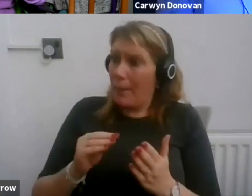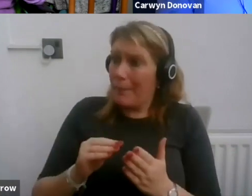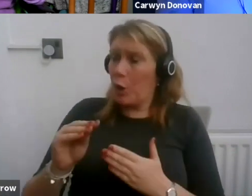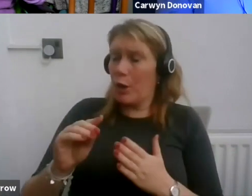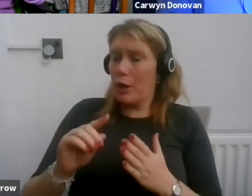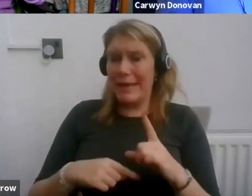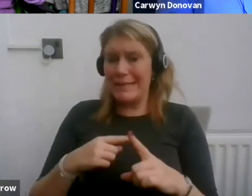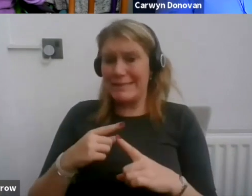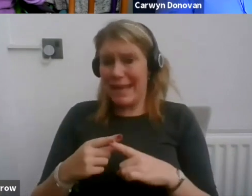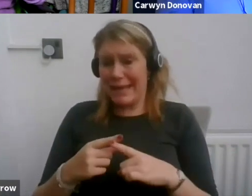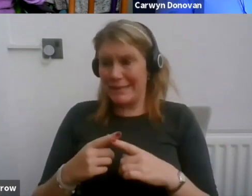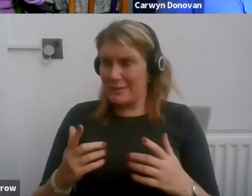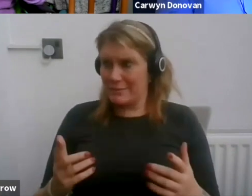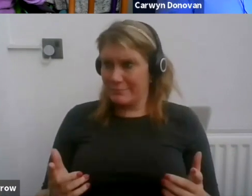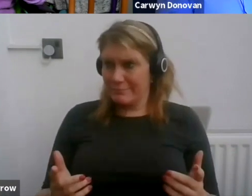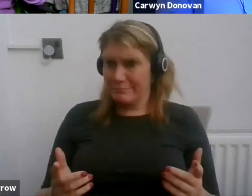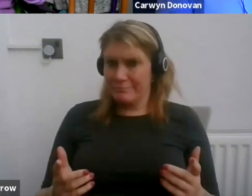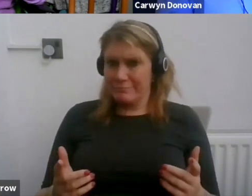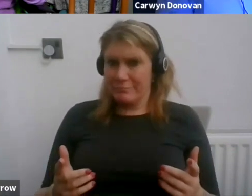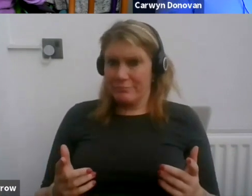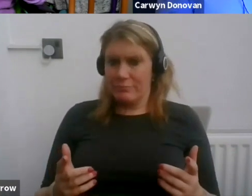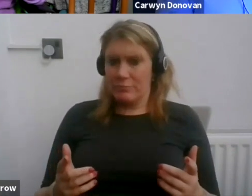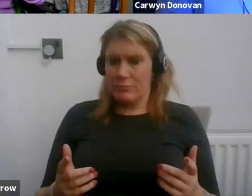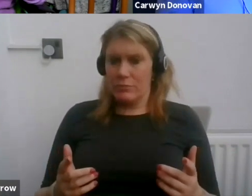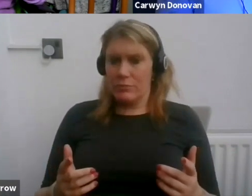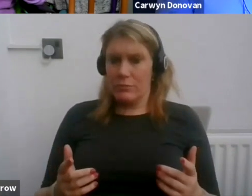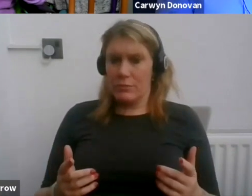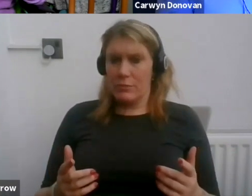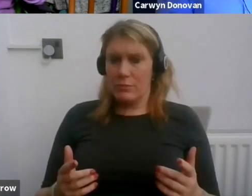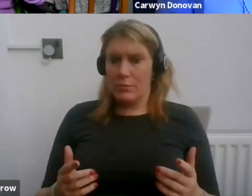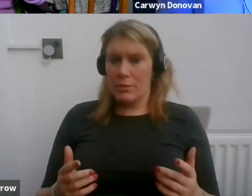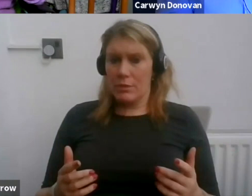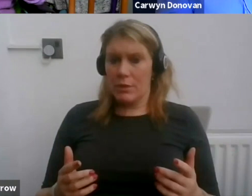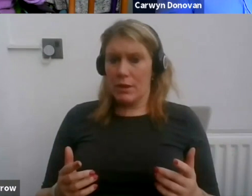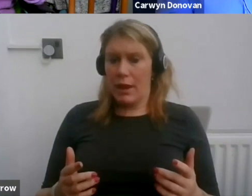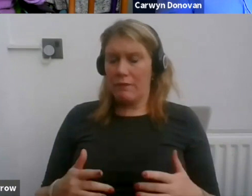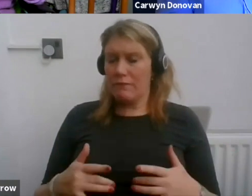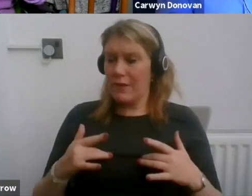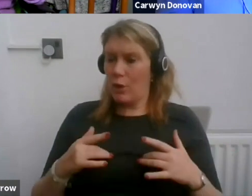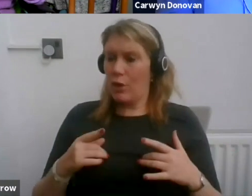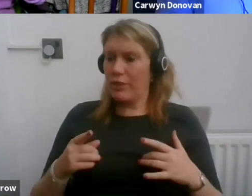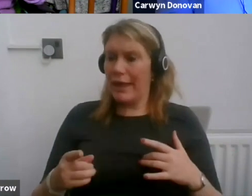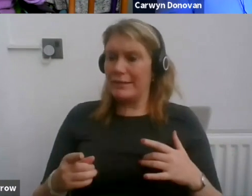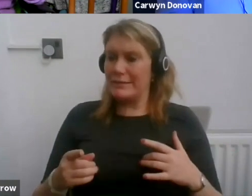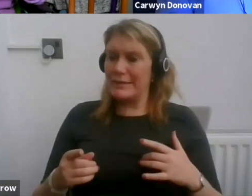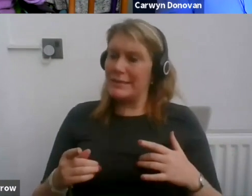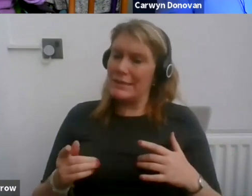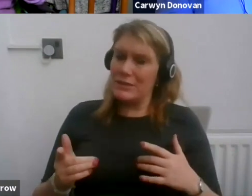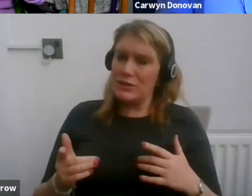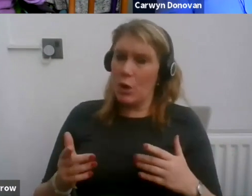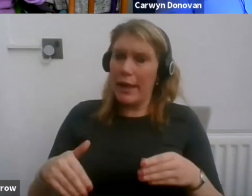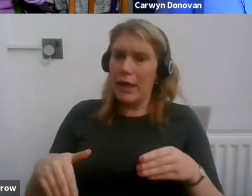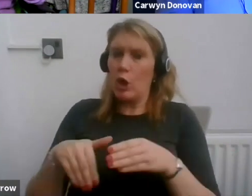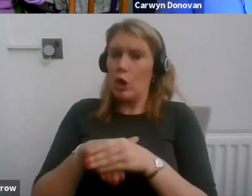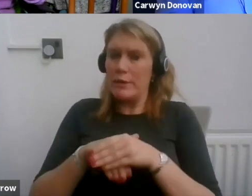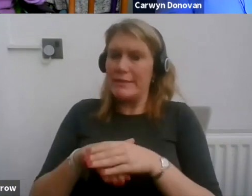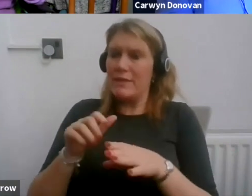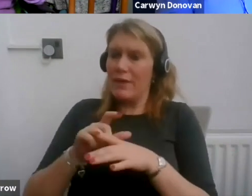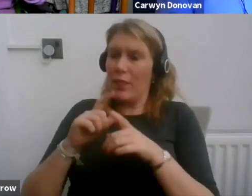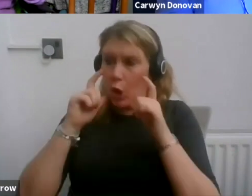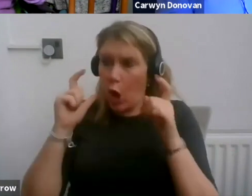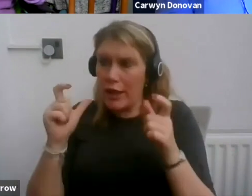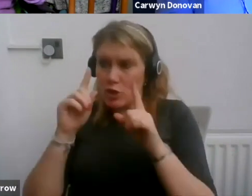something that is just not touched upon in colleges and the